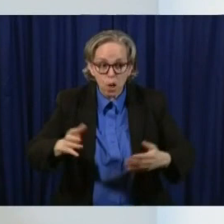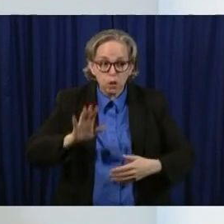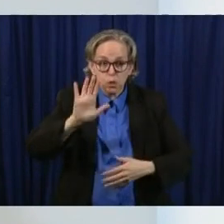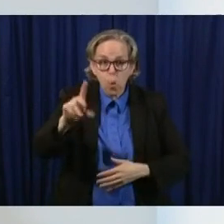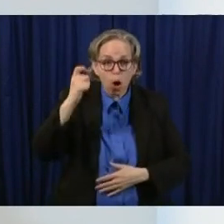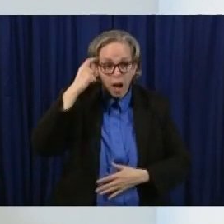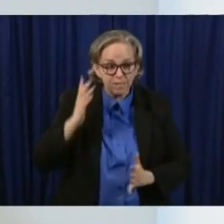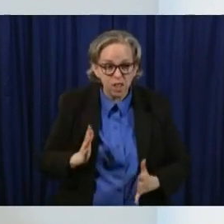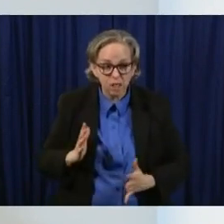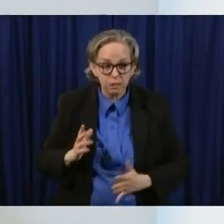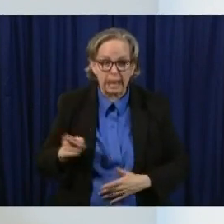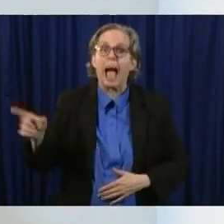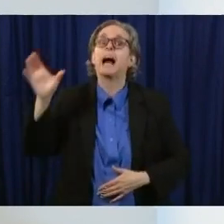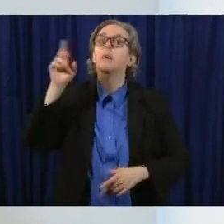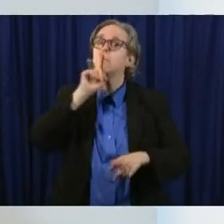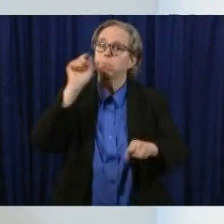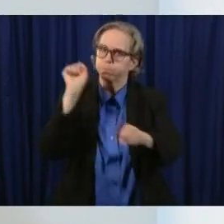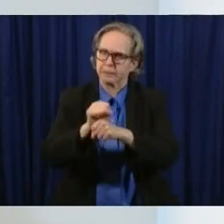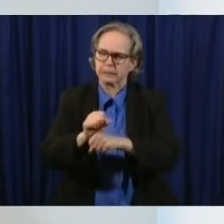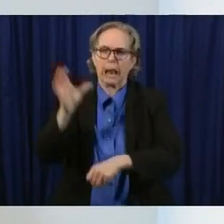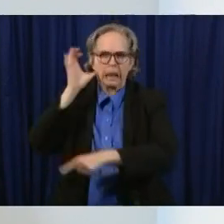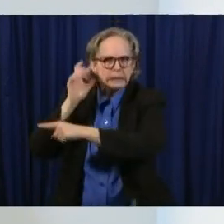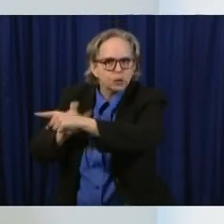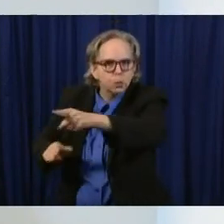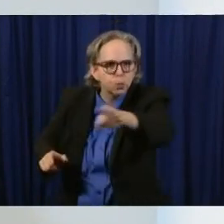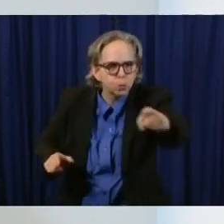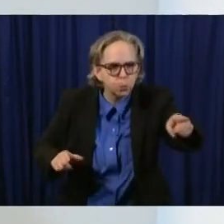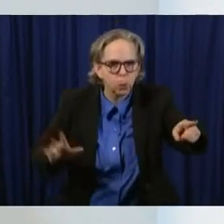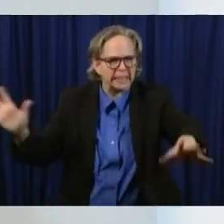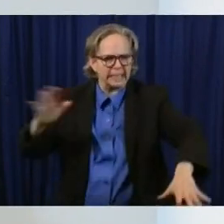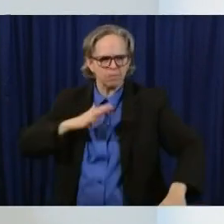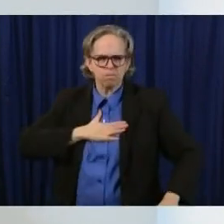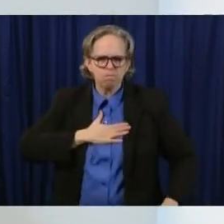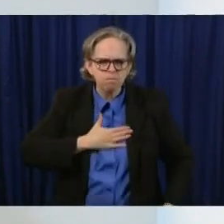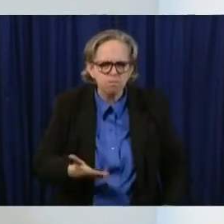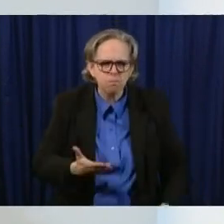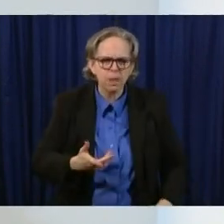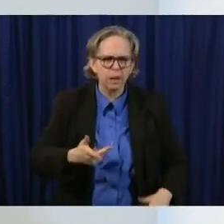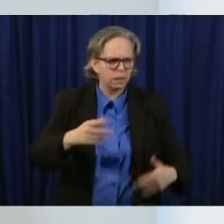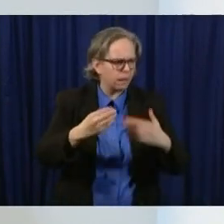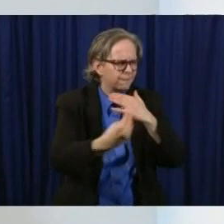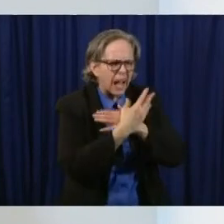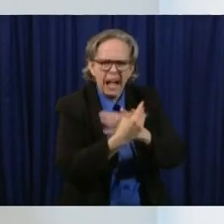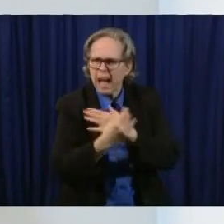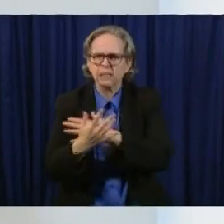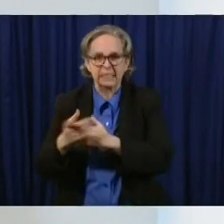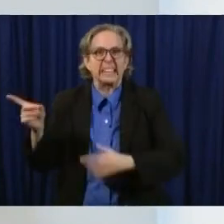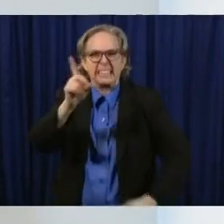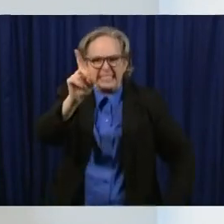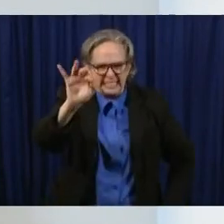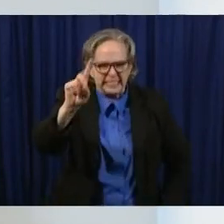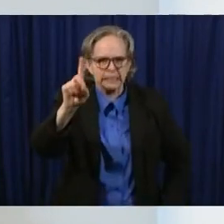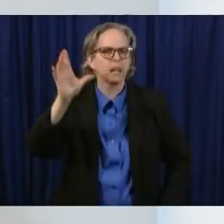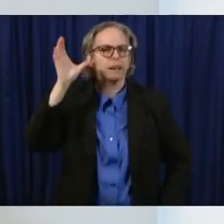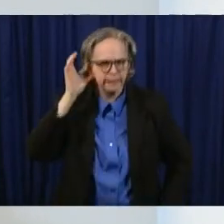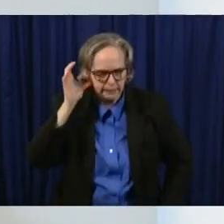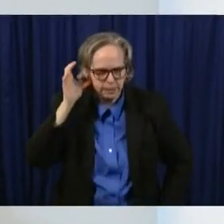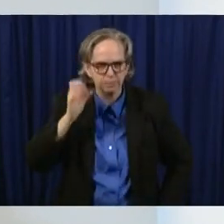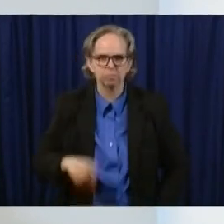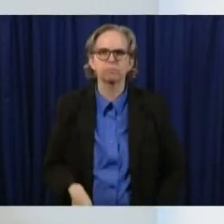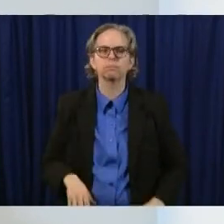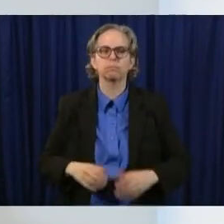best advice from everybody that's what we try to do and as best as you can try to get advice from everybody